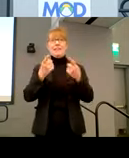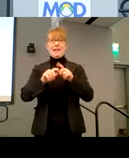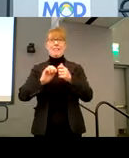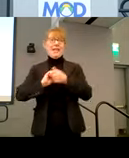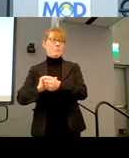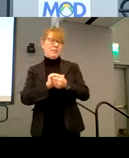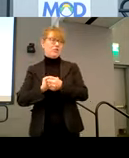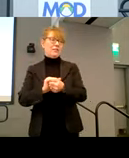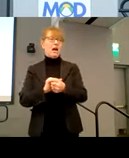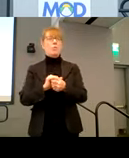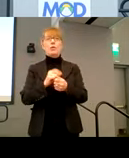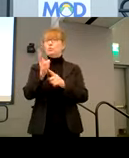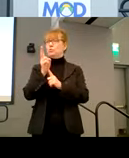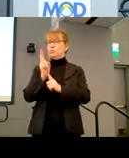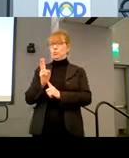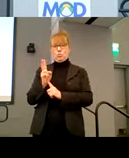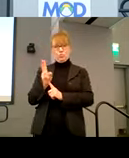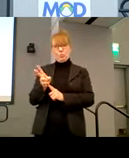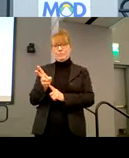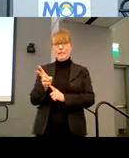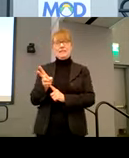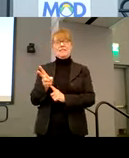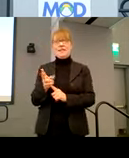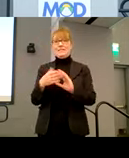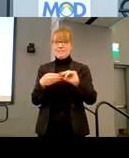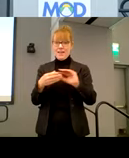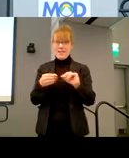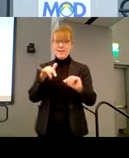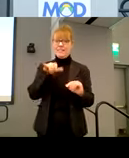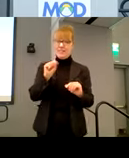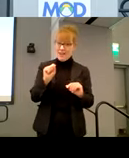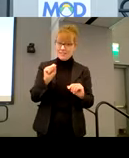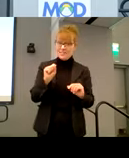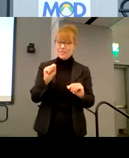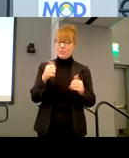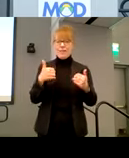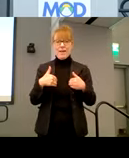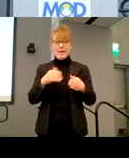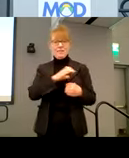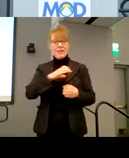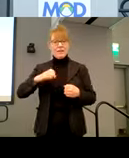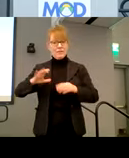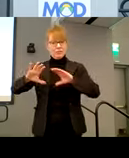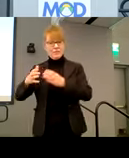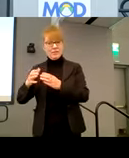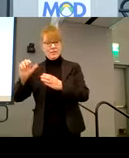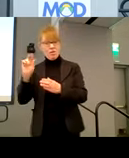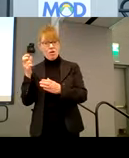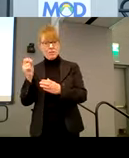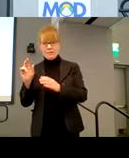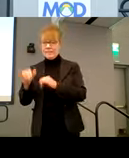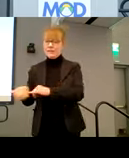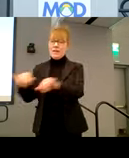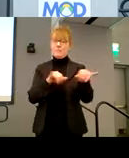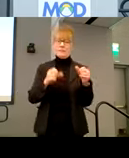I want to just take two minutes and say that, yes, we have a commission in Arlington as many other communities do